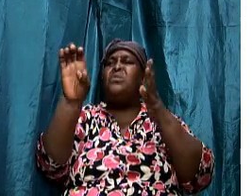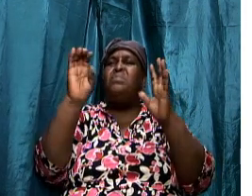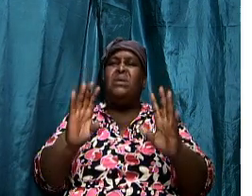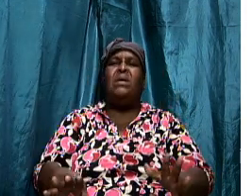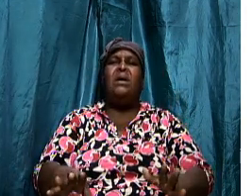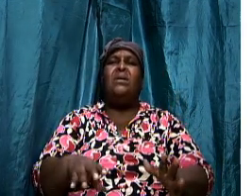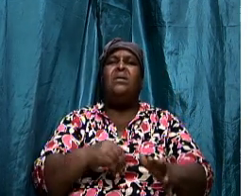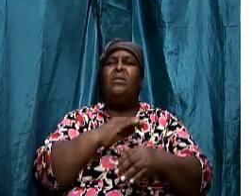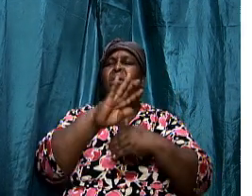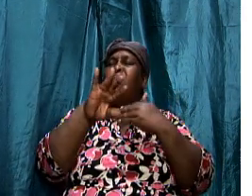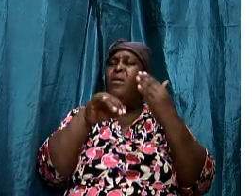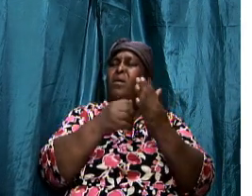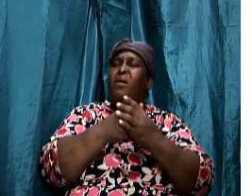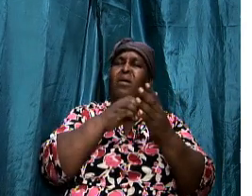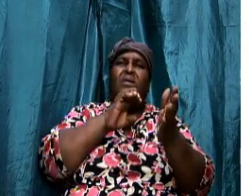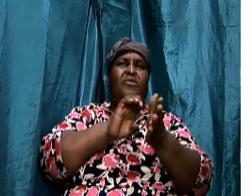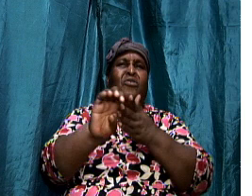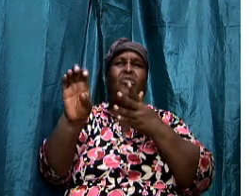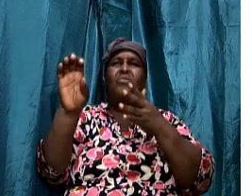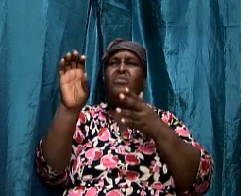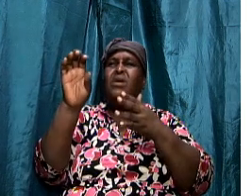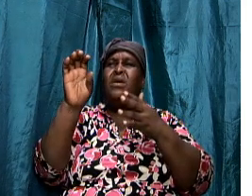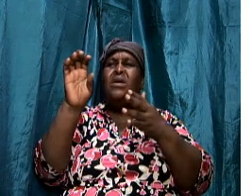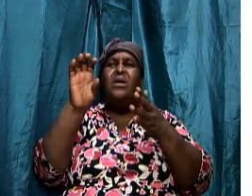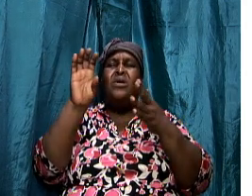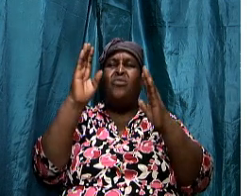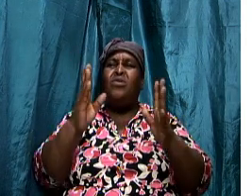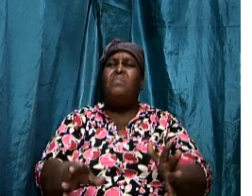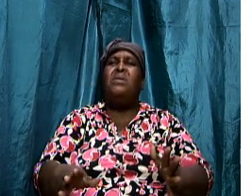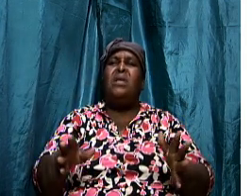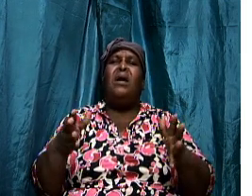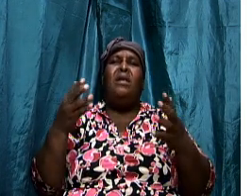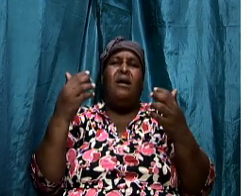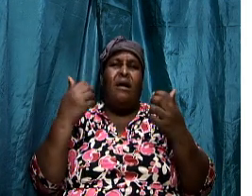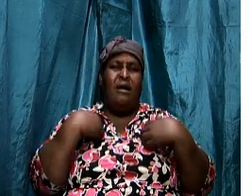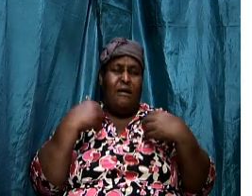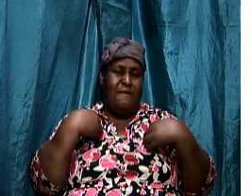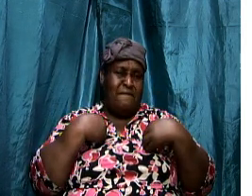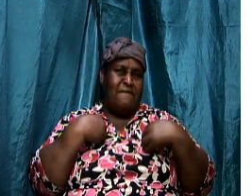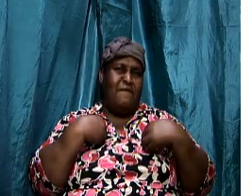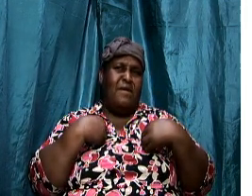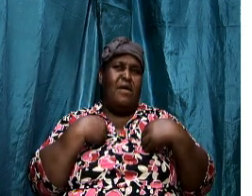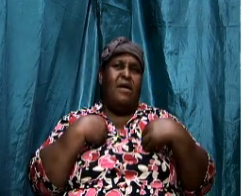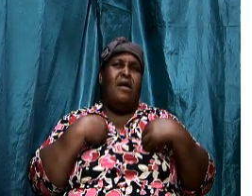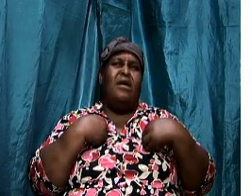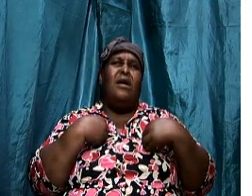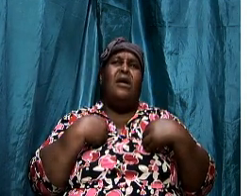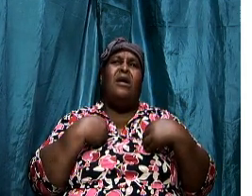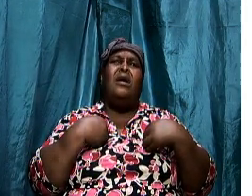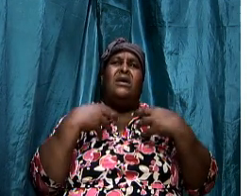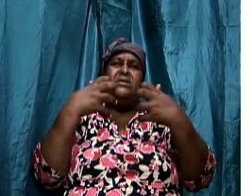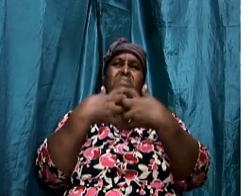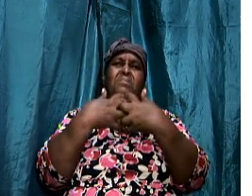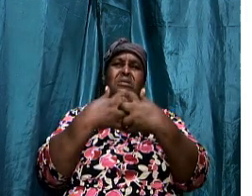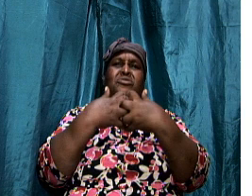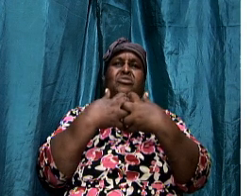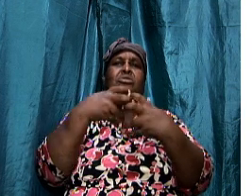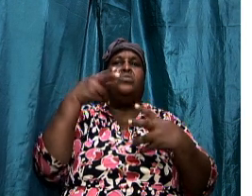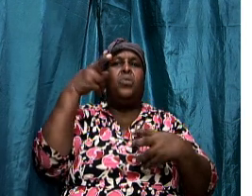-47s and the police and soldiers only have bulletproof vests